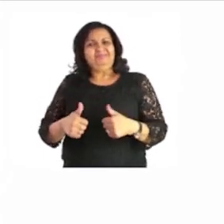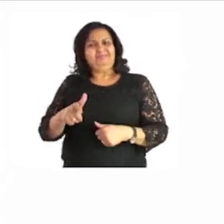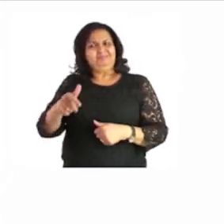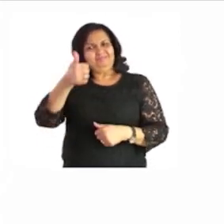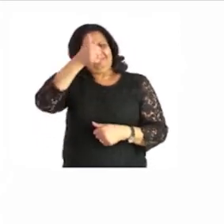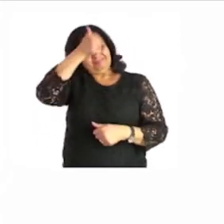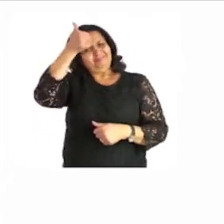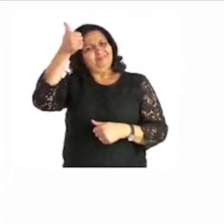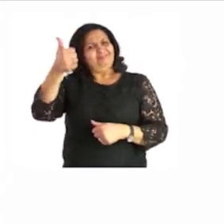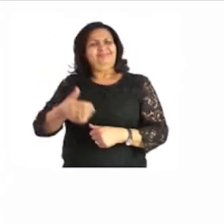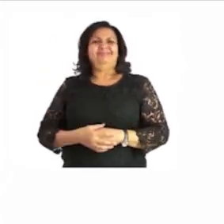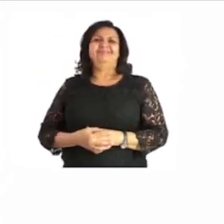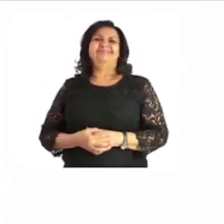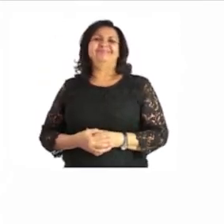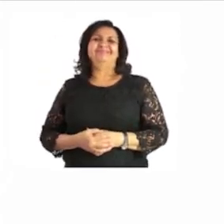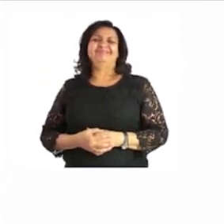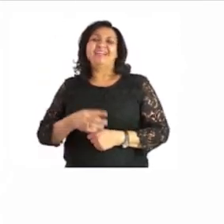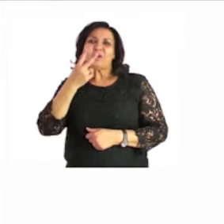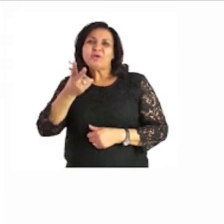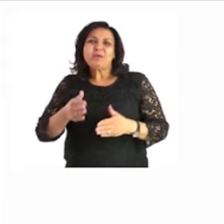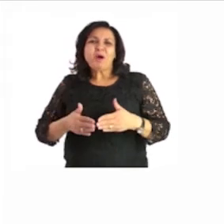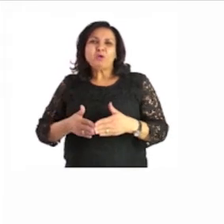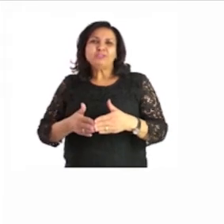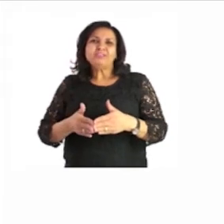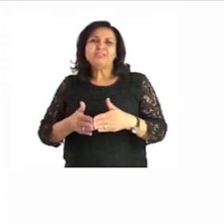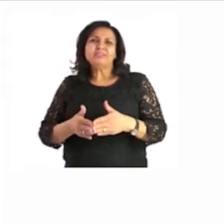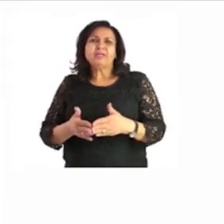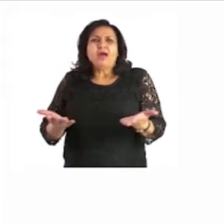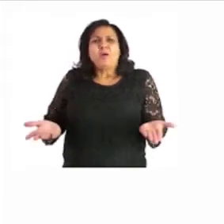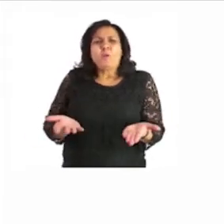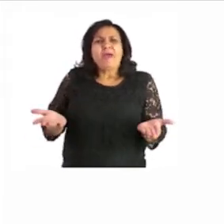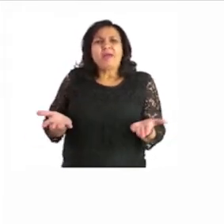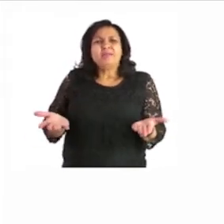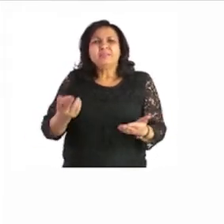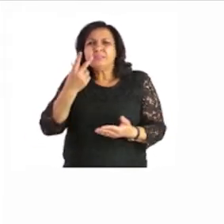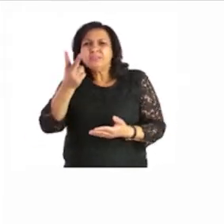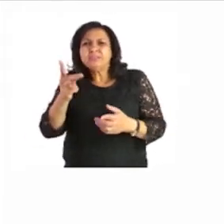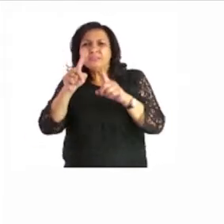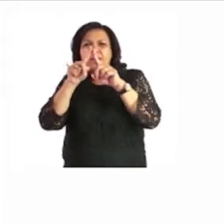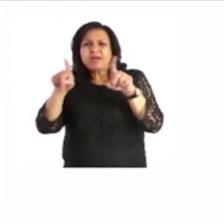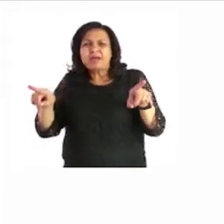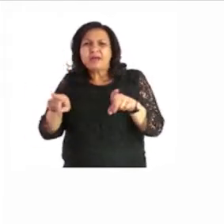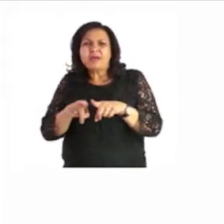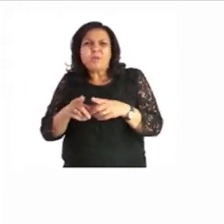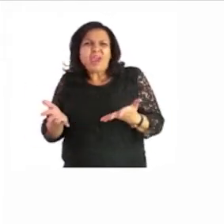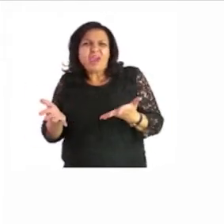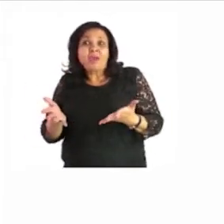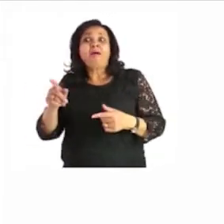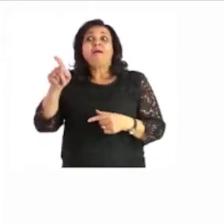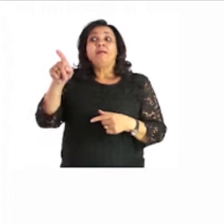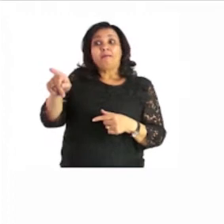now let's look at the boat where can you see the triangle on the boat yes